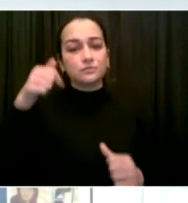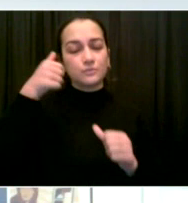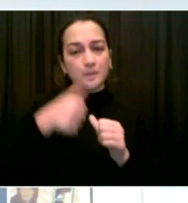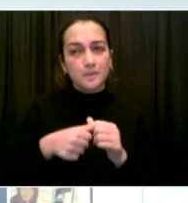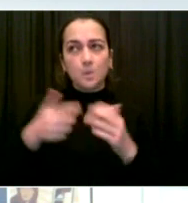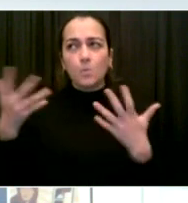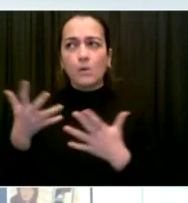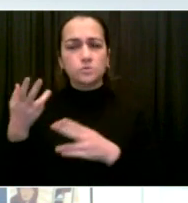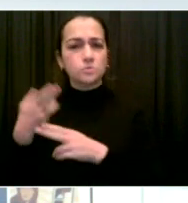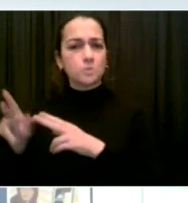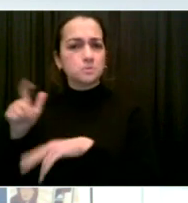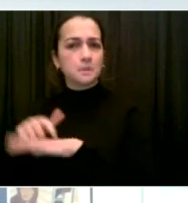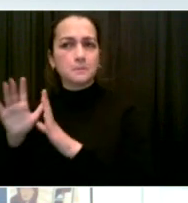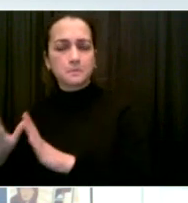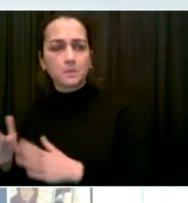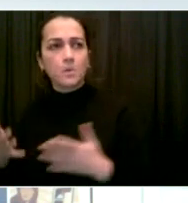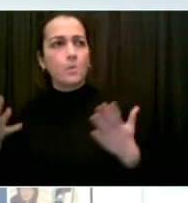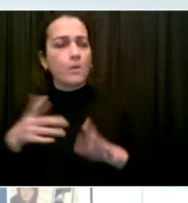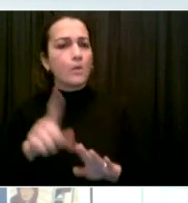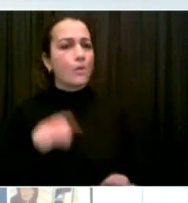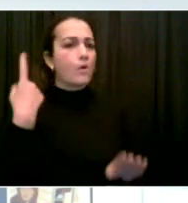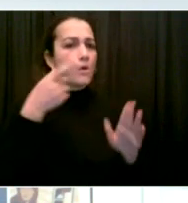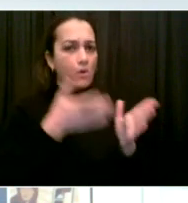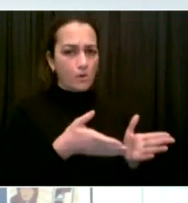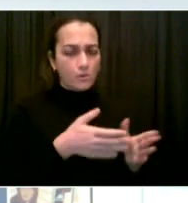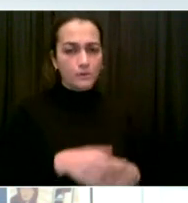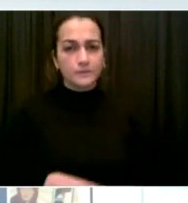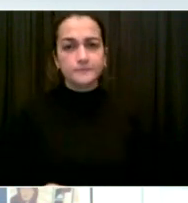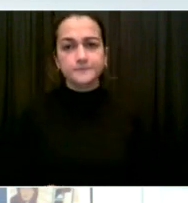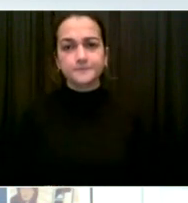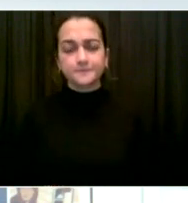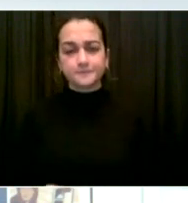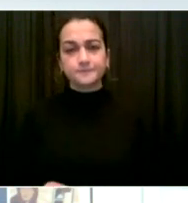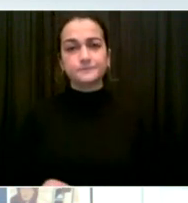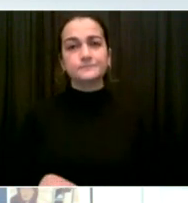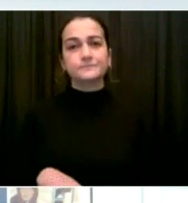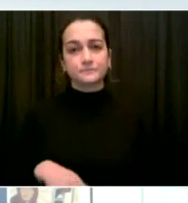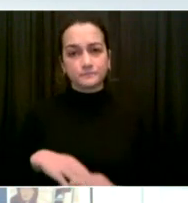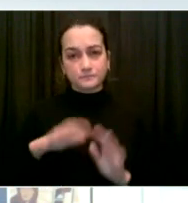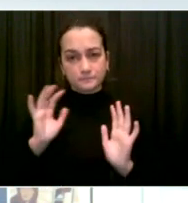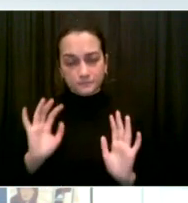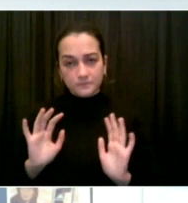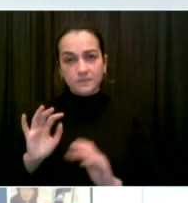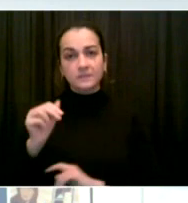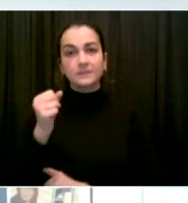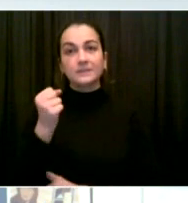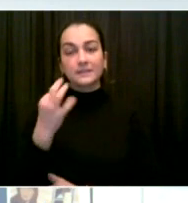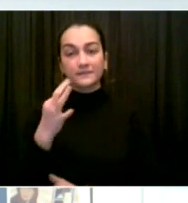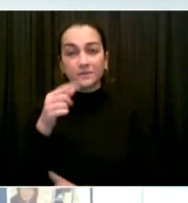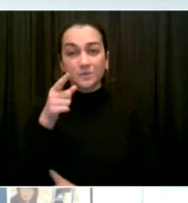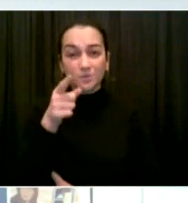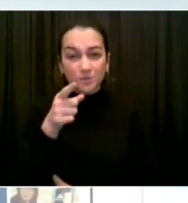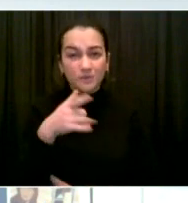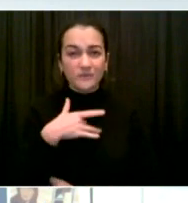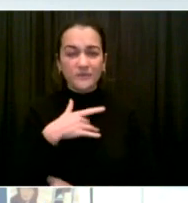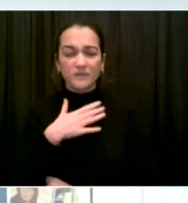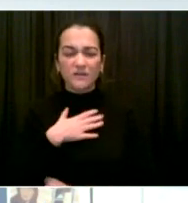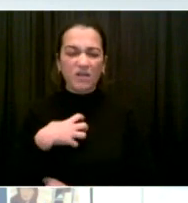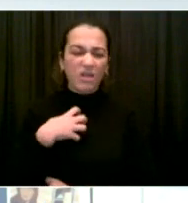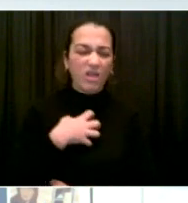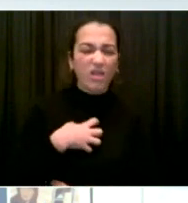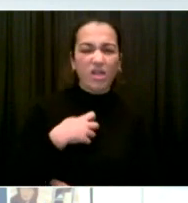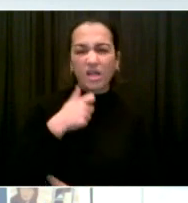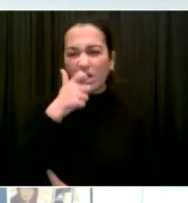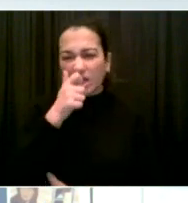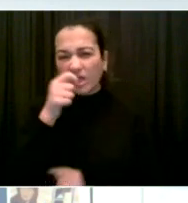reiterate our guidance that for anyone who is feeling ill, meaning parents, if your child is